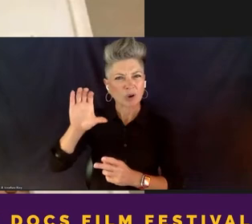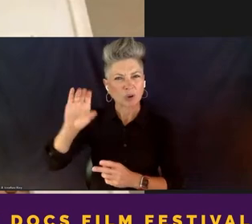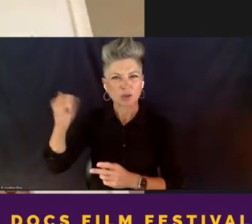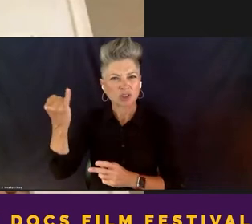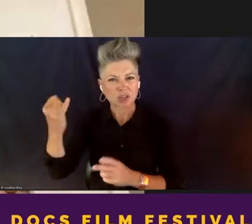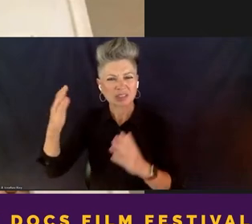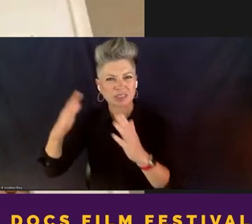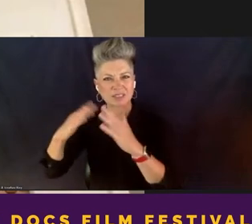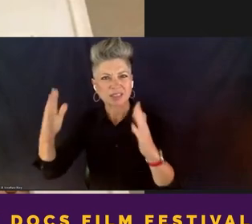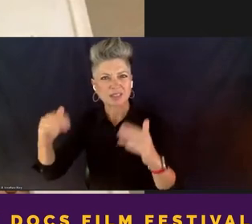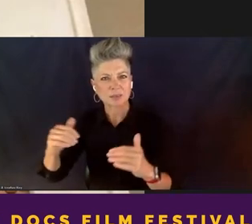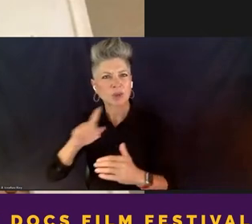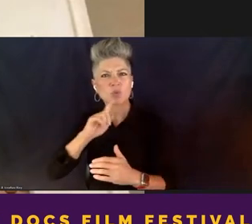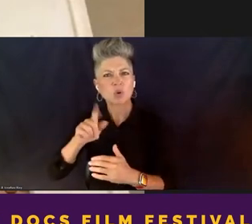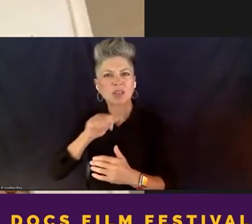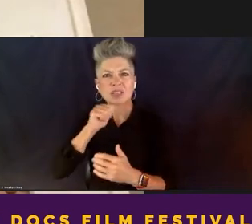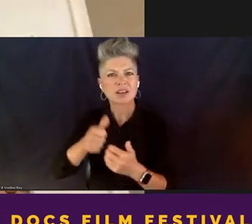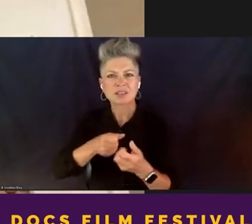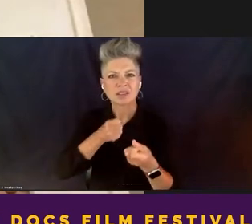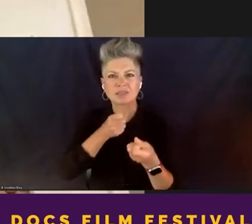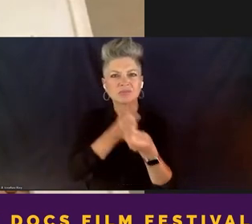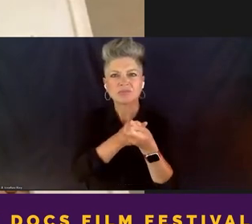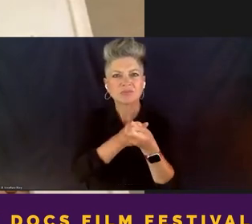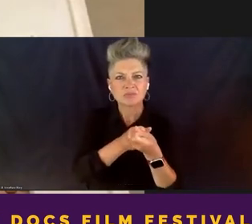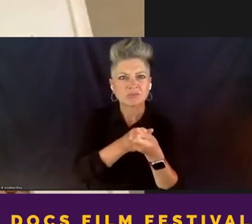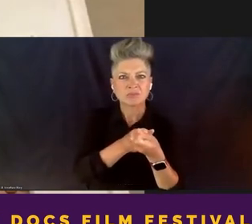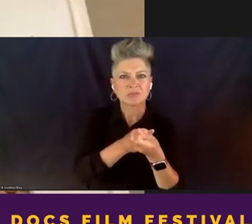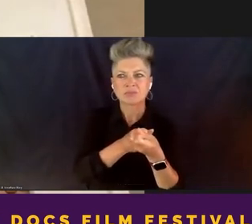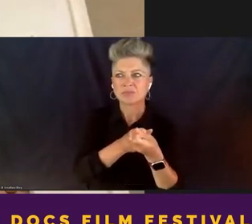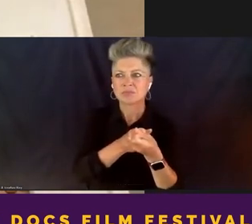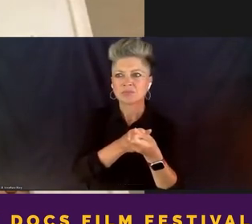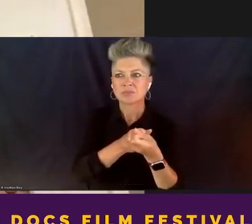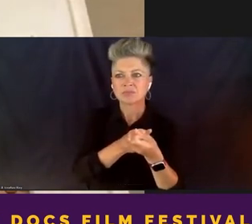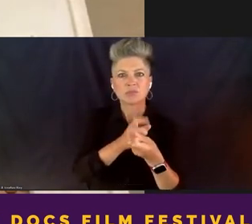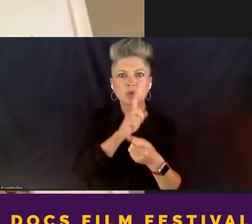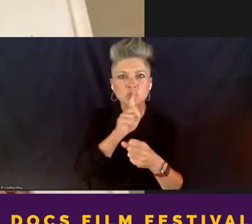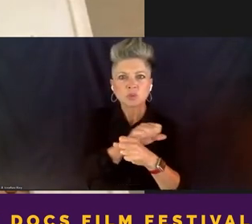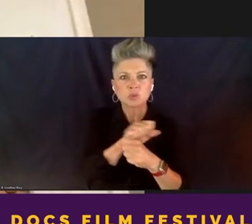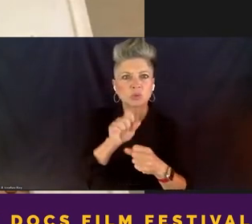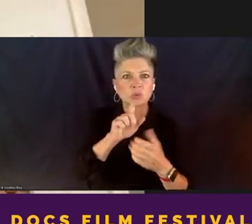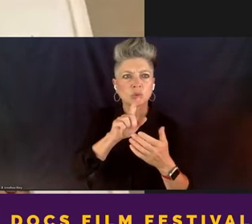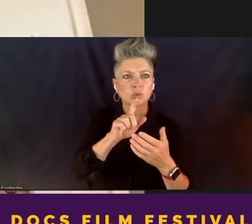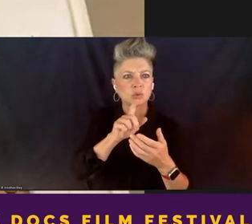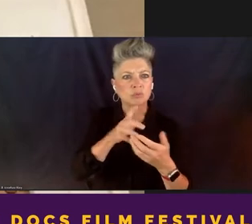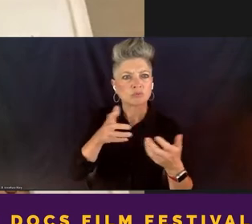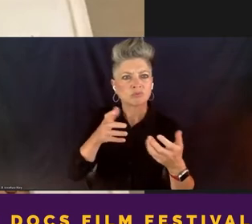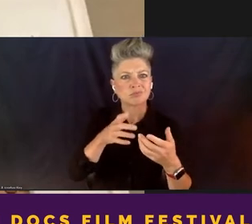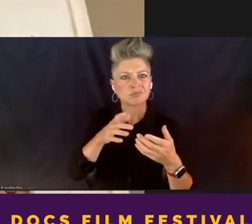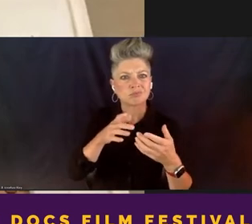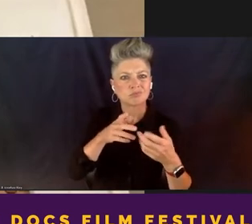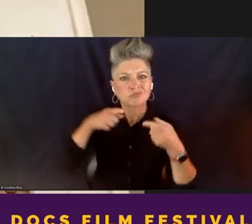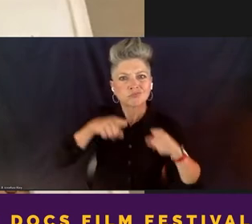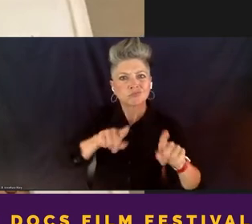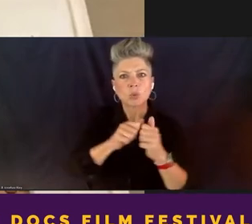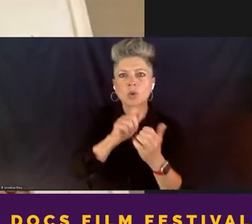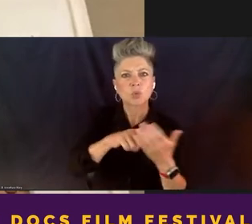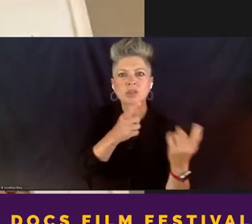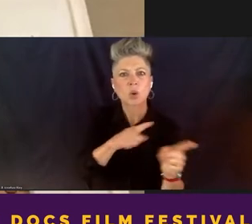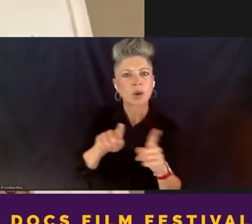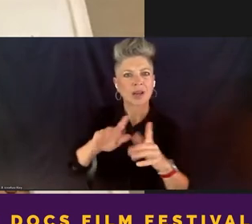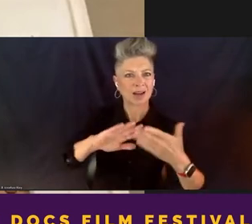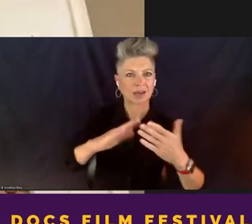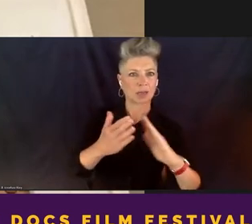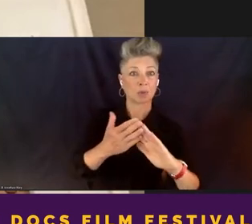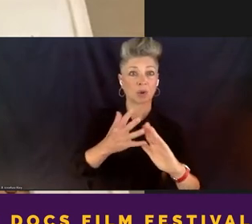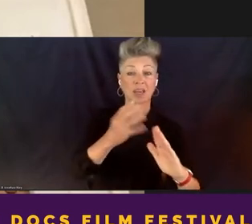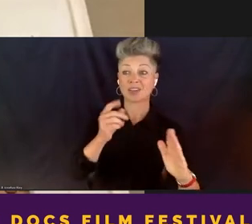the, uh, environment or what was going on within a community. And, um, just, just being